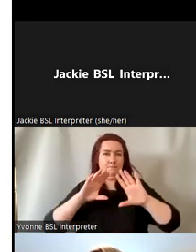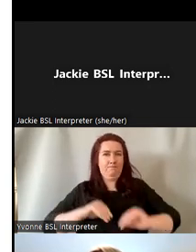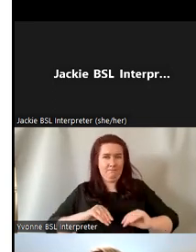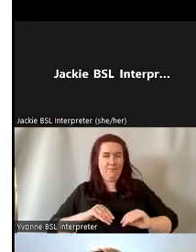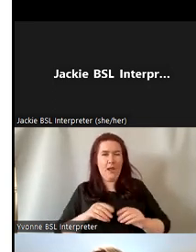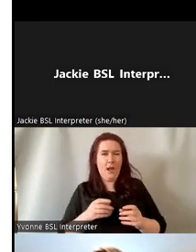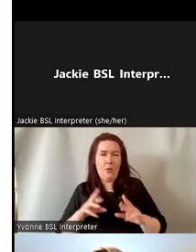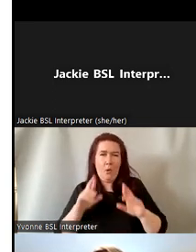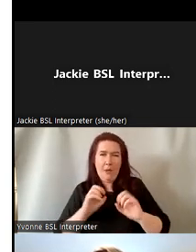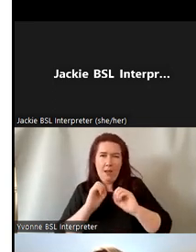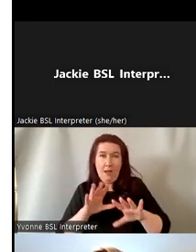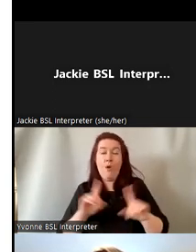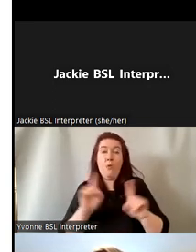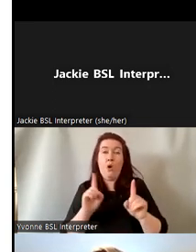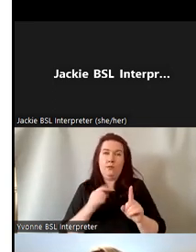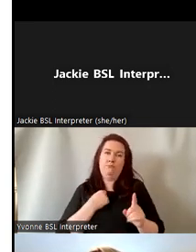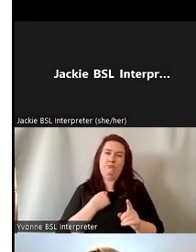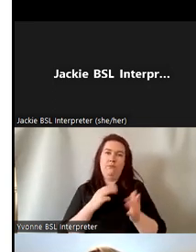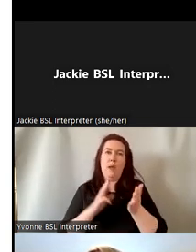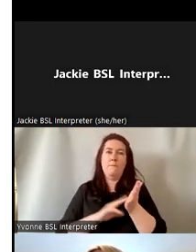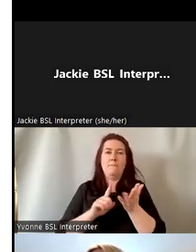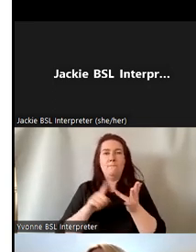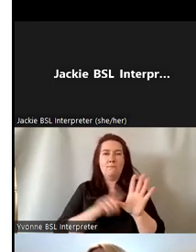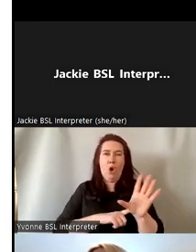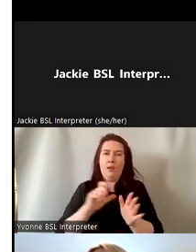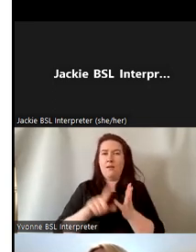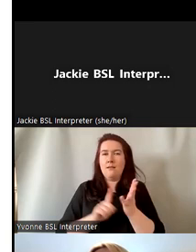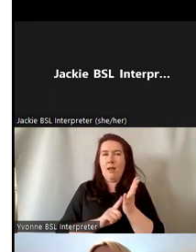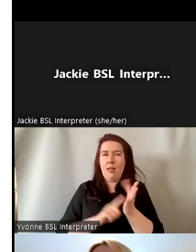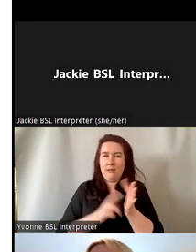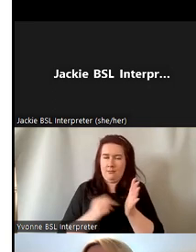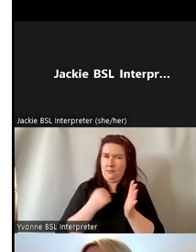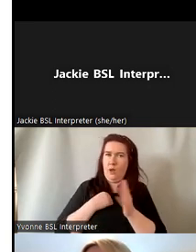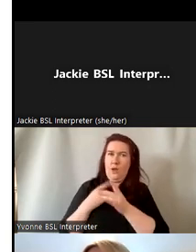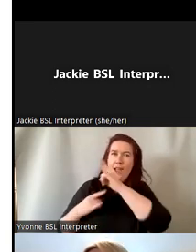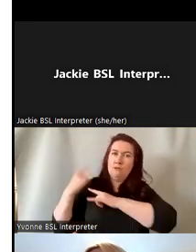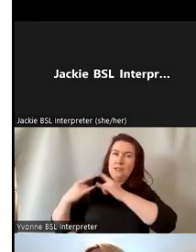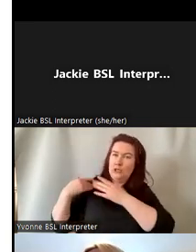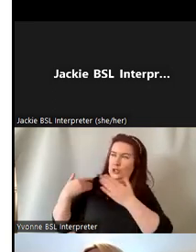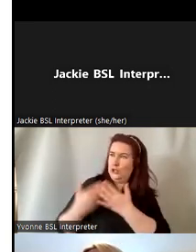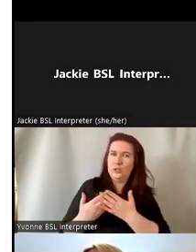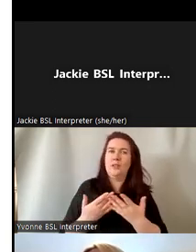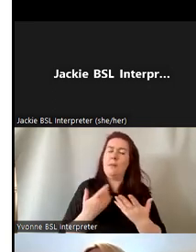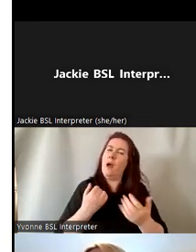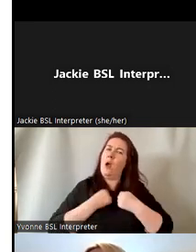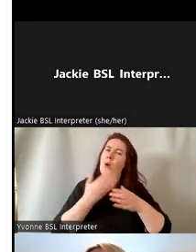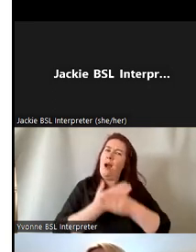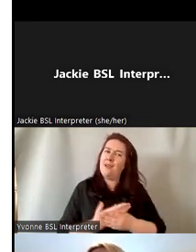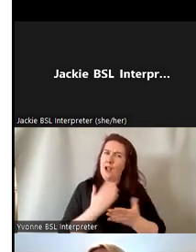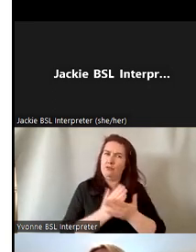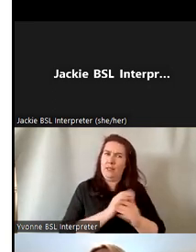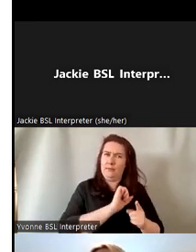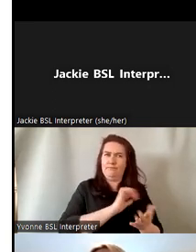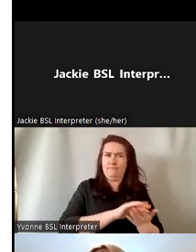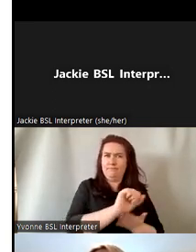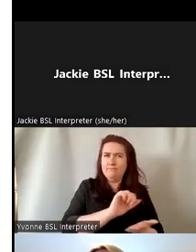what my colin heritage do and how we try and vary our archives um and how we collate information